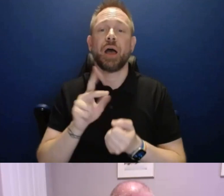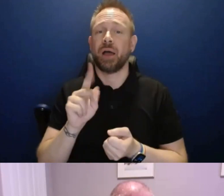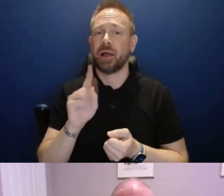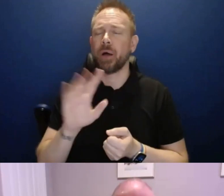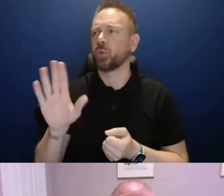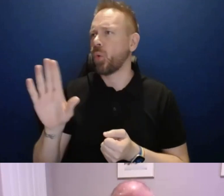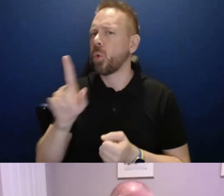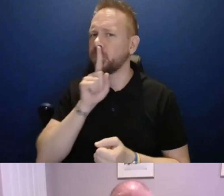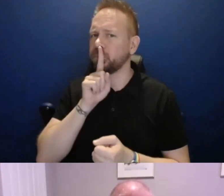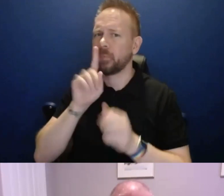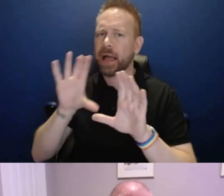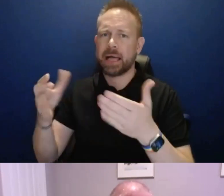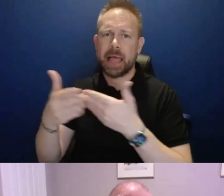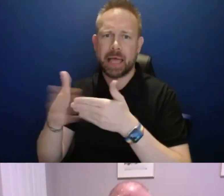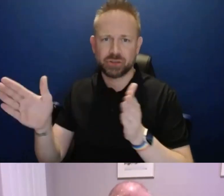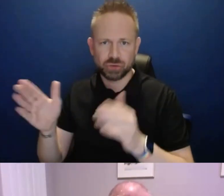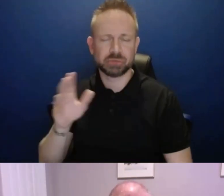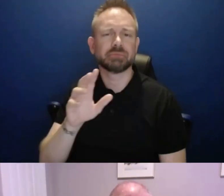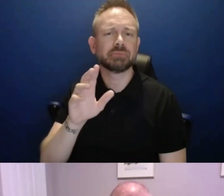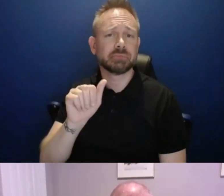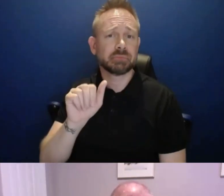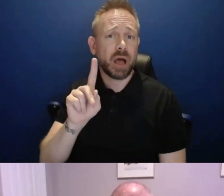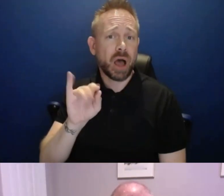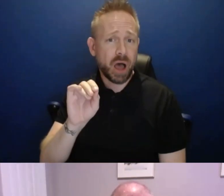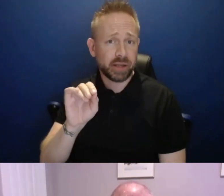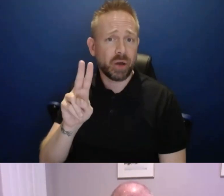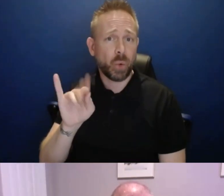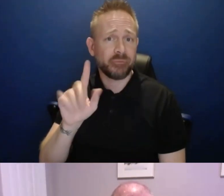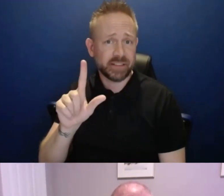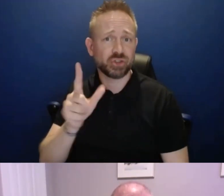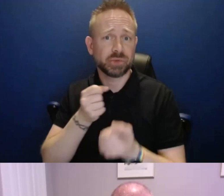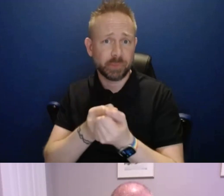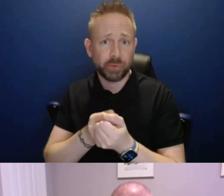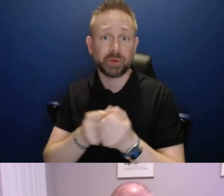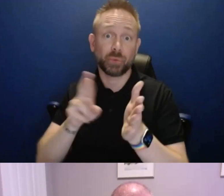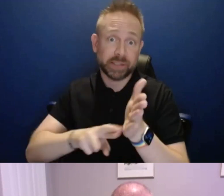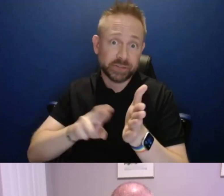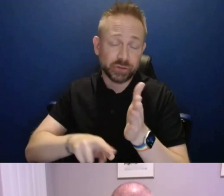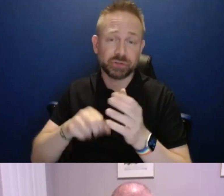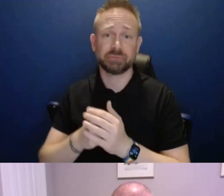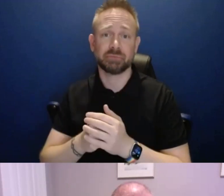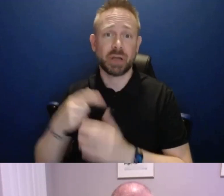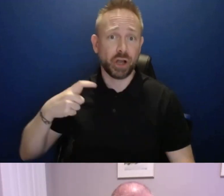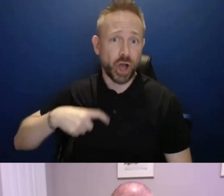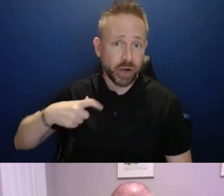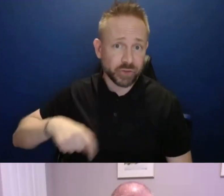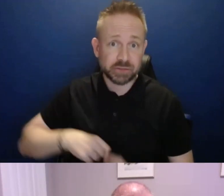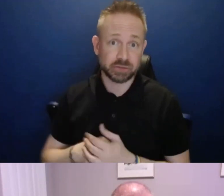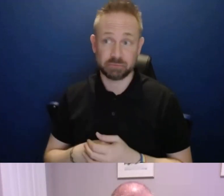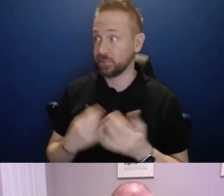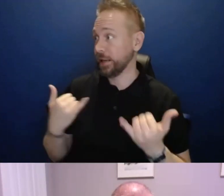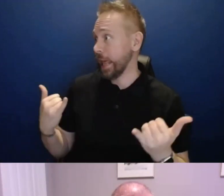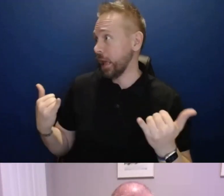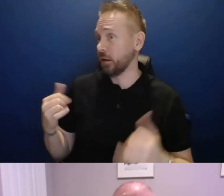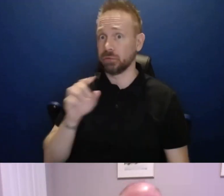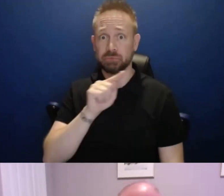support. This is audio visual support for provided for research conferences. And for example, right now the zoom sessions